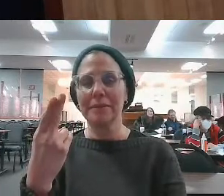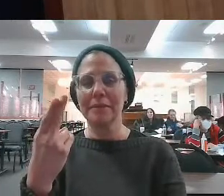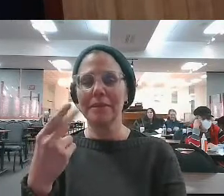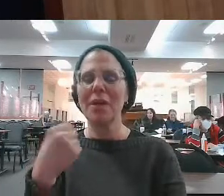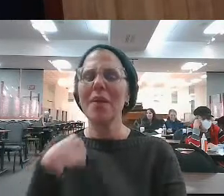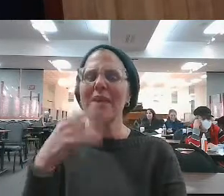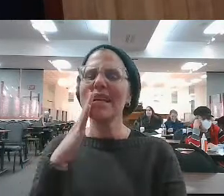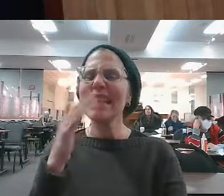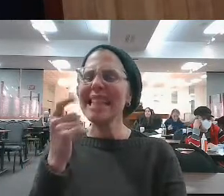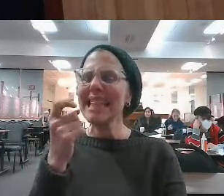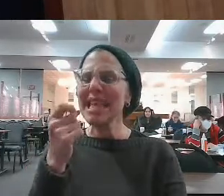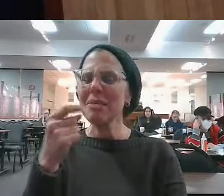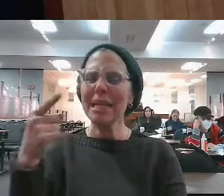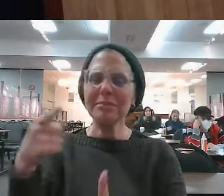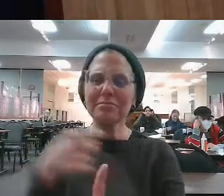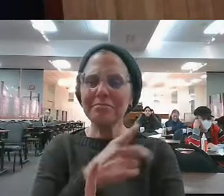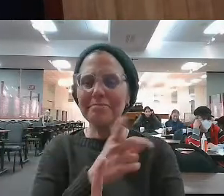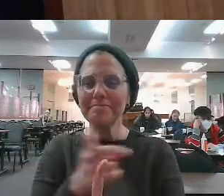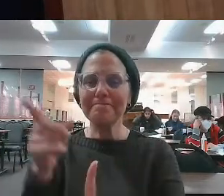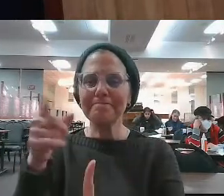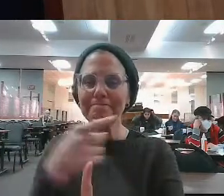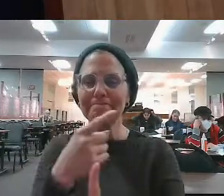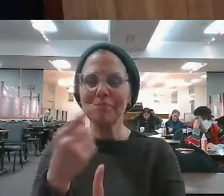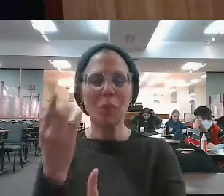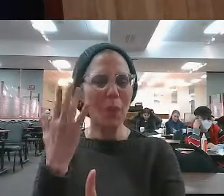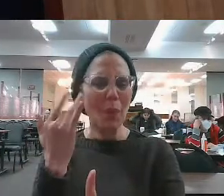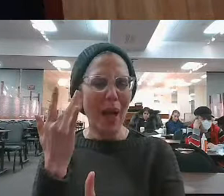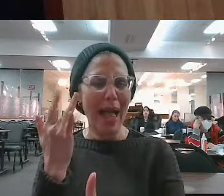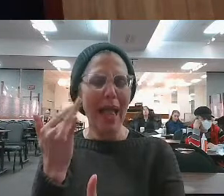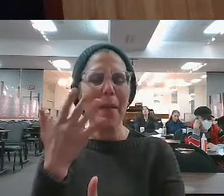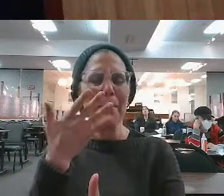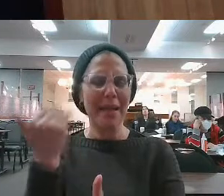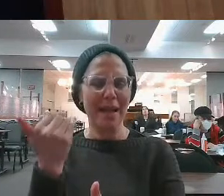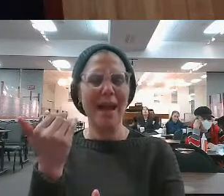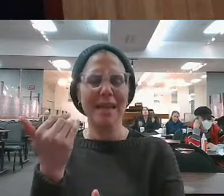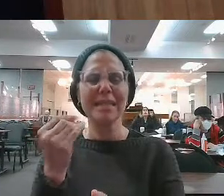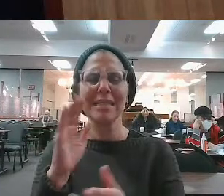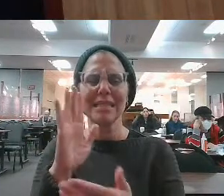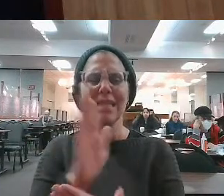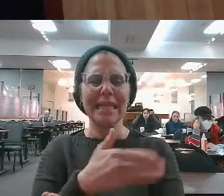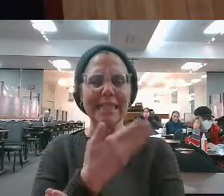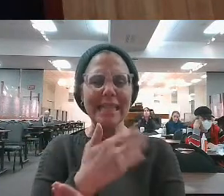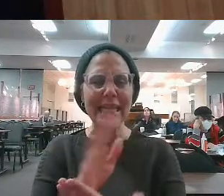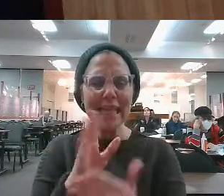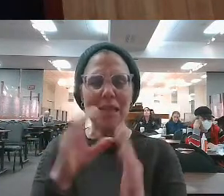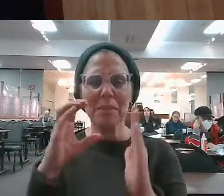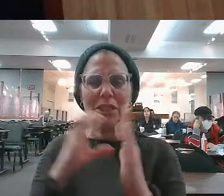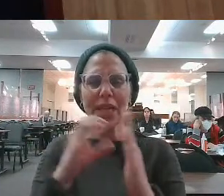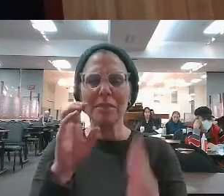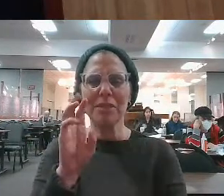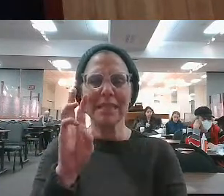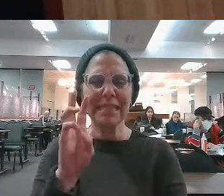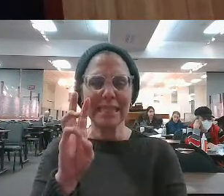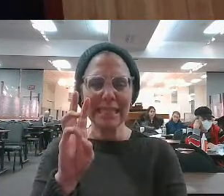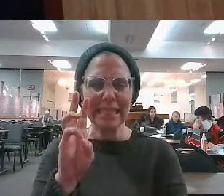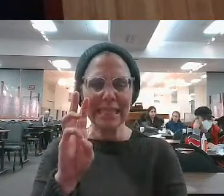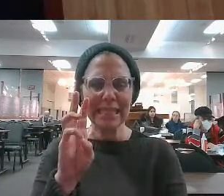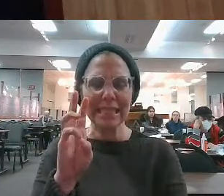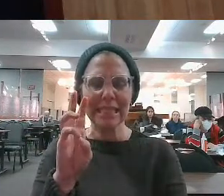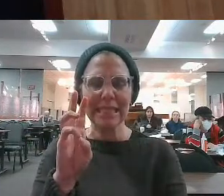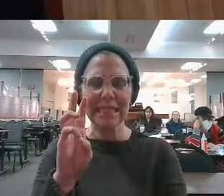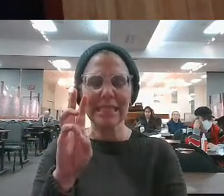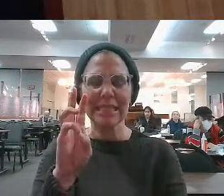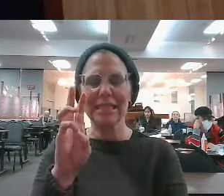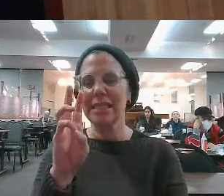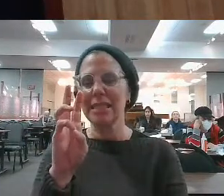in our journey through Sefer Tehillim. Because whereas we're up to Kapitel 69, we're going to